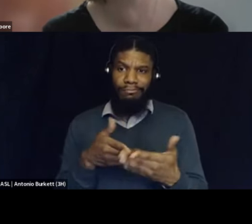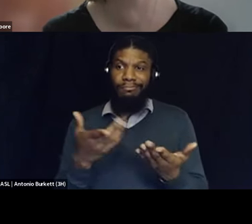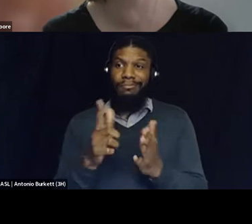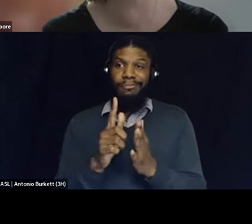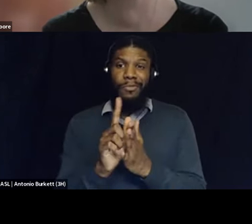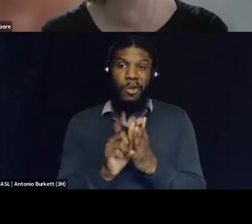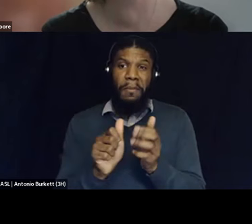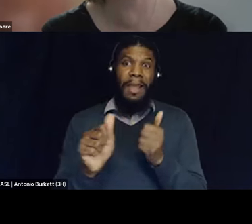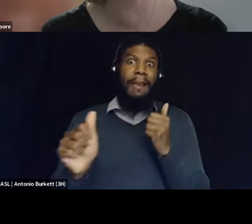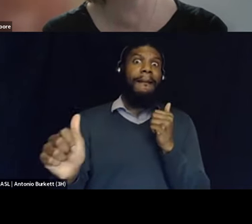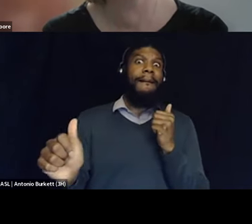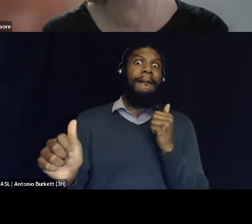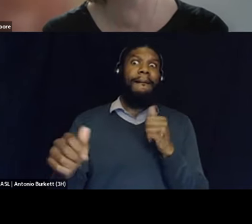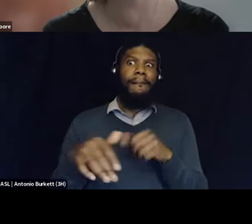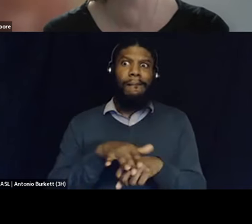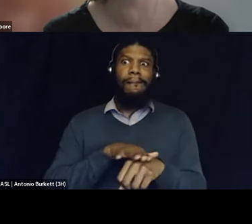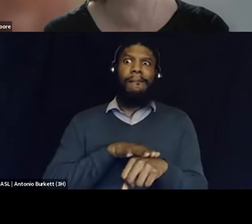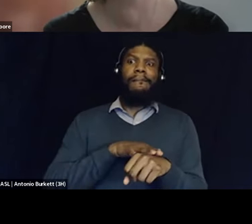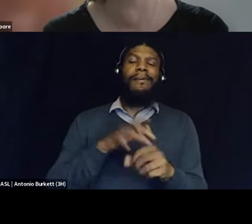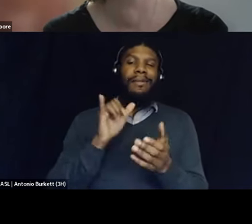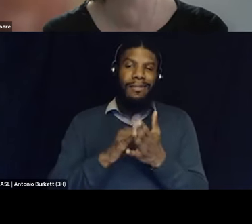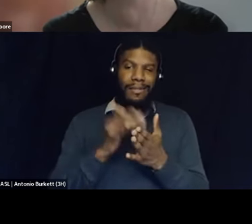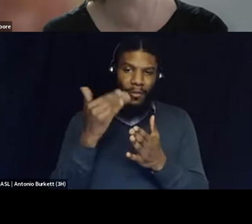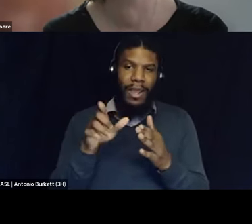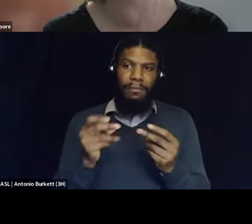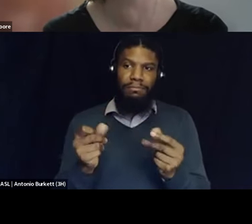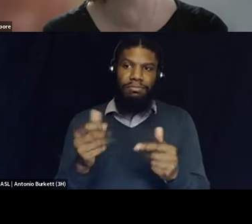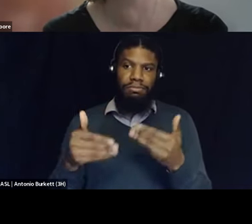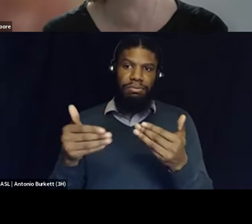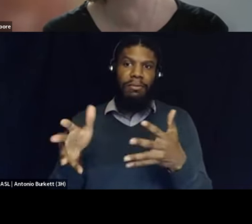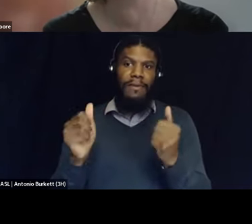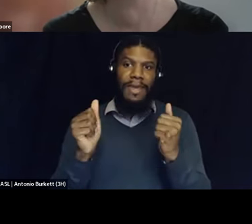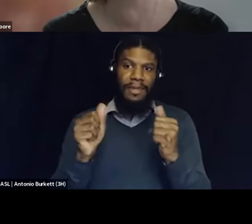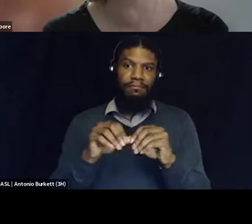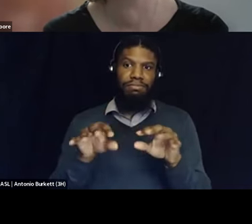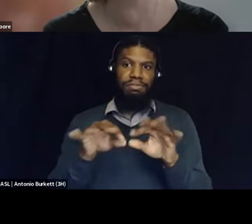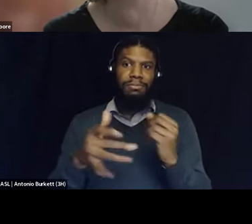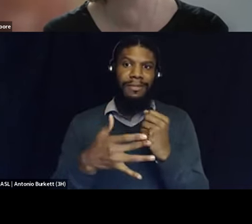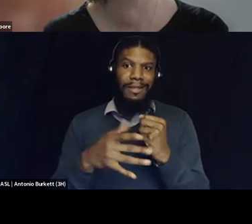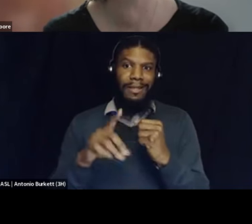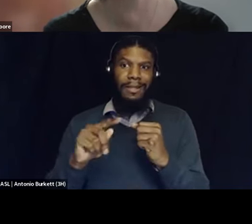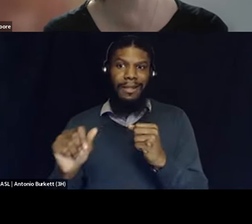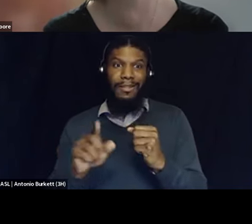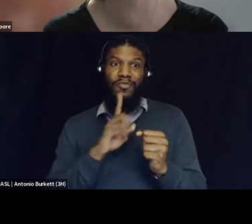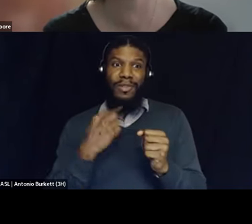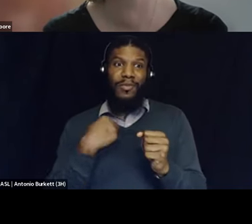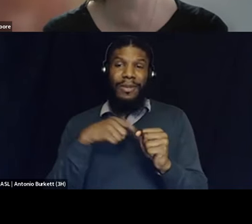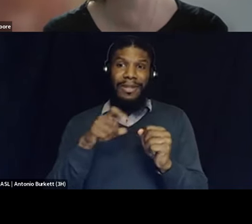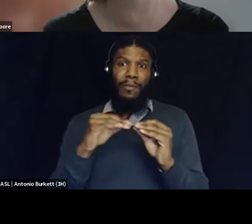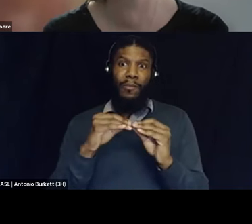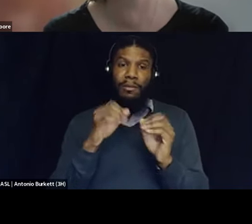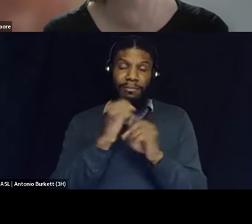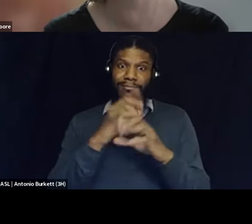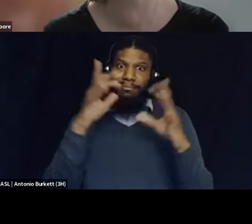of been able to to accelerate at this point so we also need you know some of our most imaginative thinkers to be thinking about